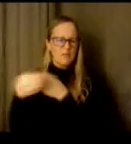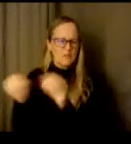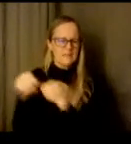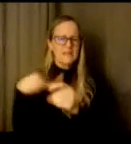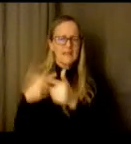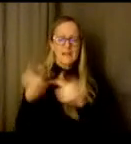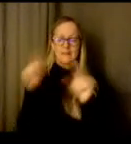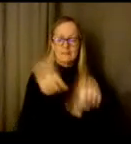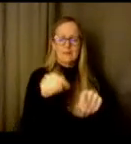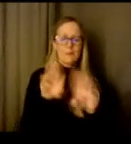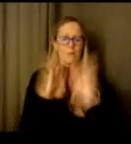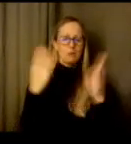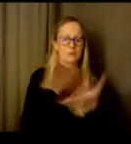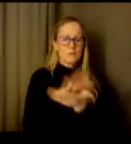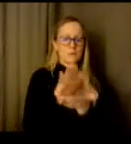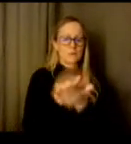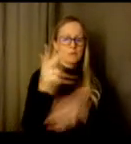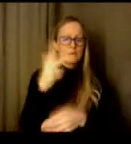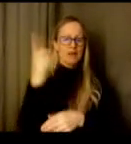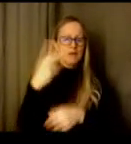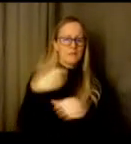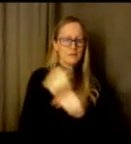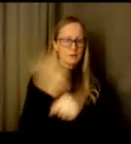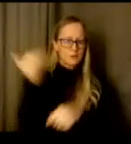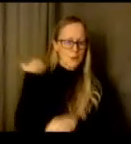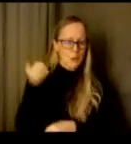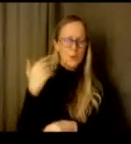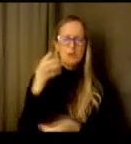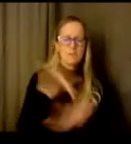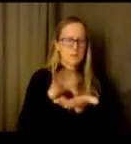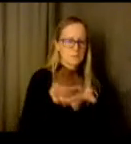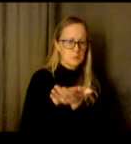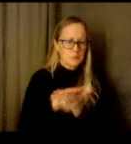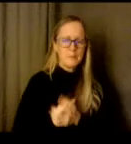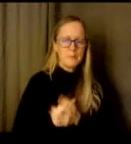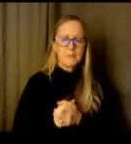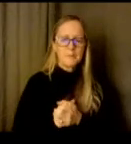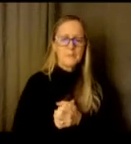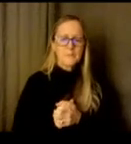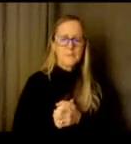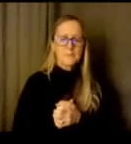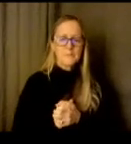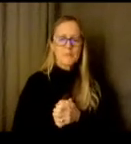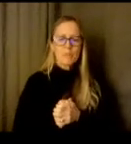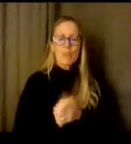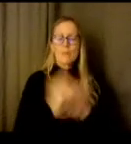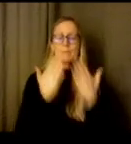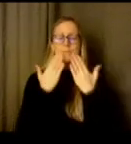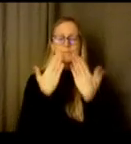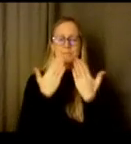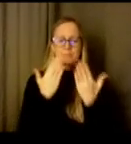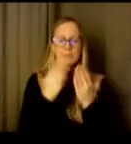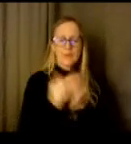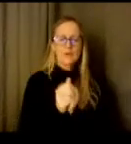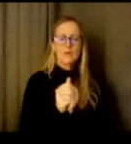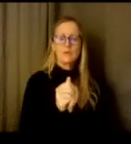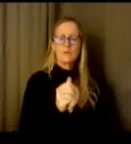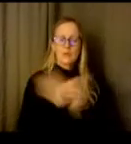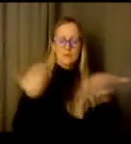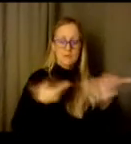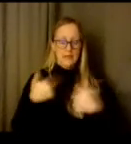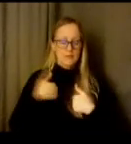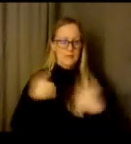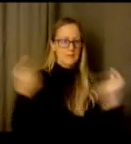under Dr. Marty Campbell. I thank you for inviting me to talk about this